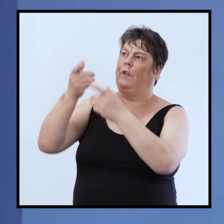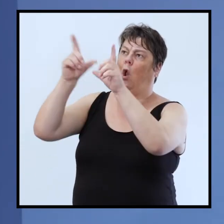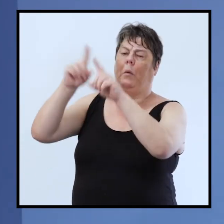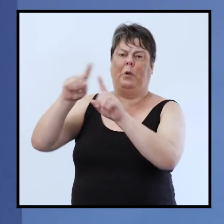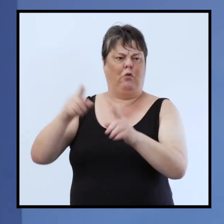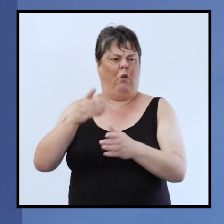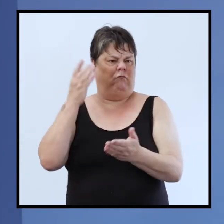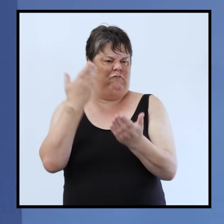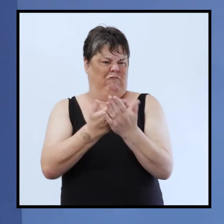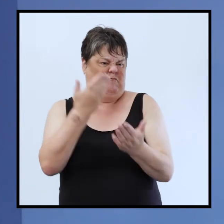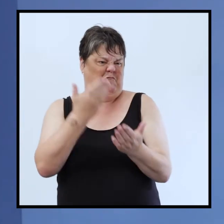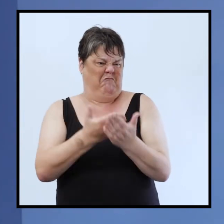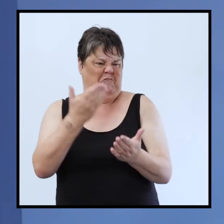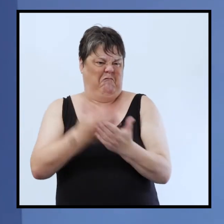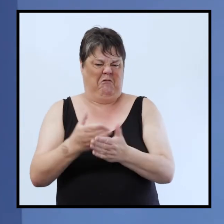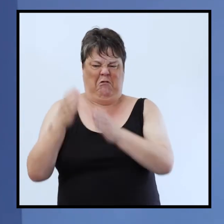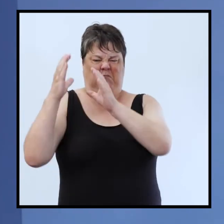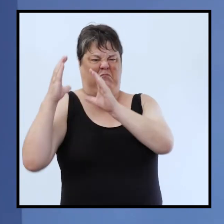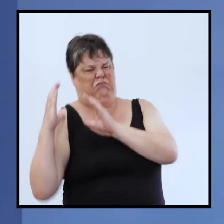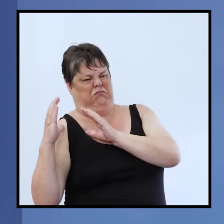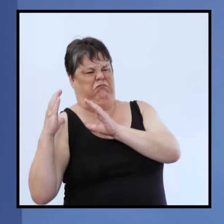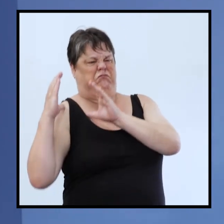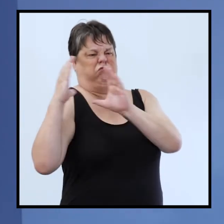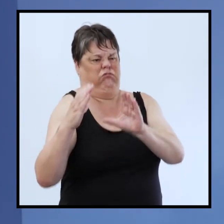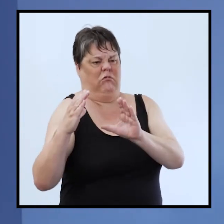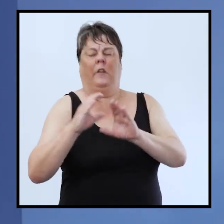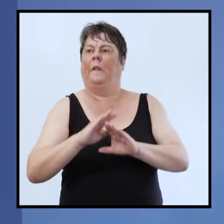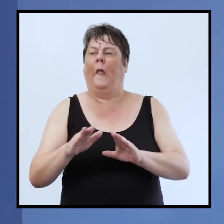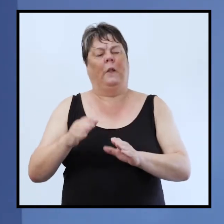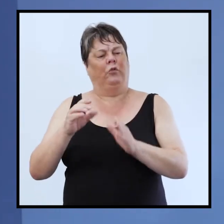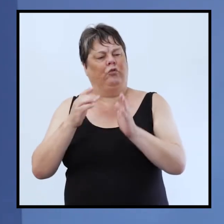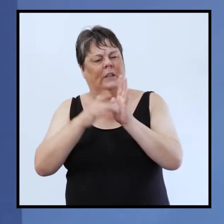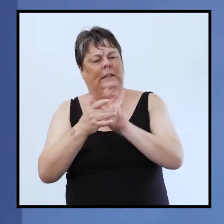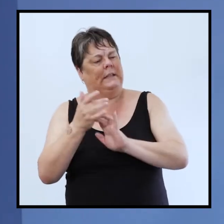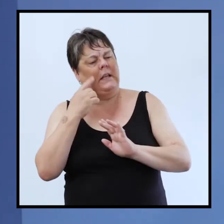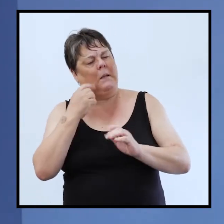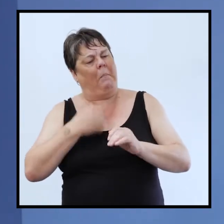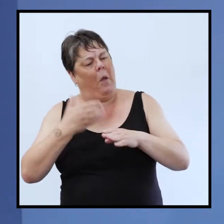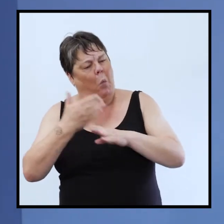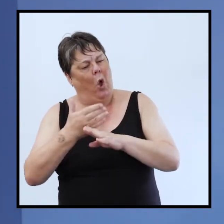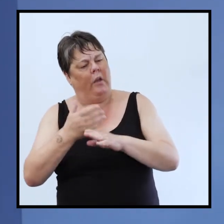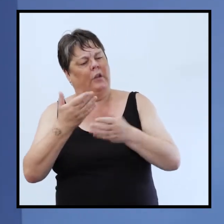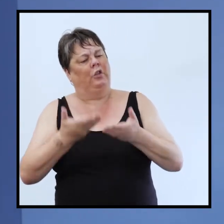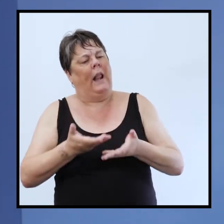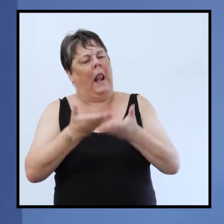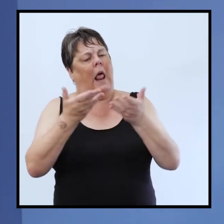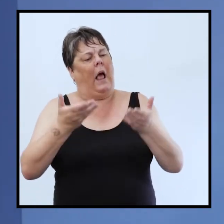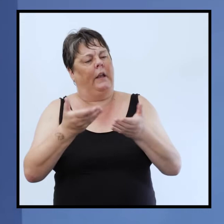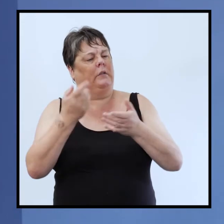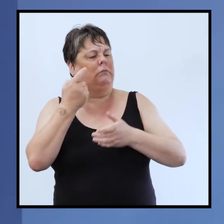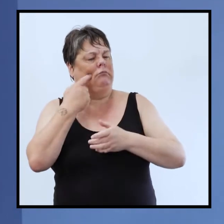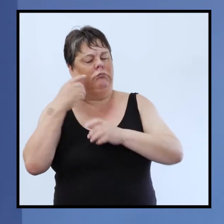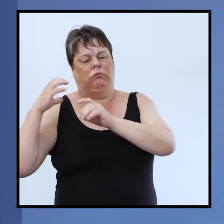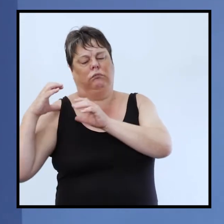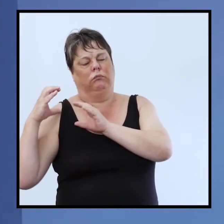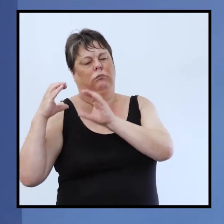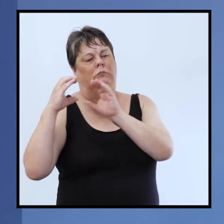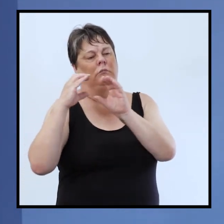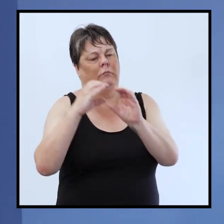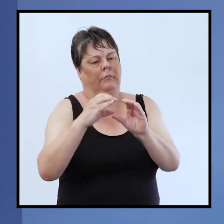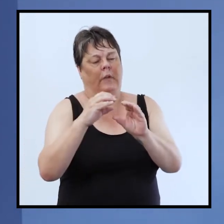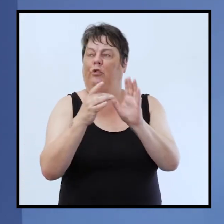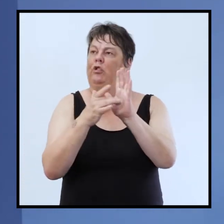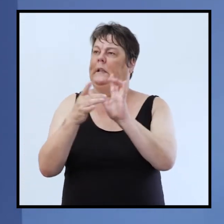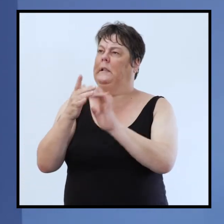religious thing it's not a bondage of religion and rules and stuff it's light it's a walk with jesus the king